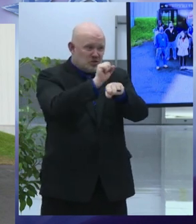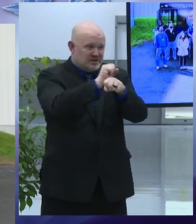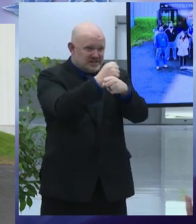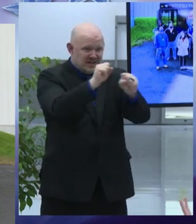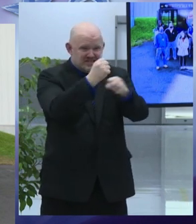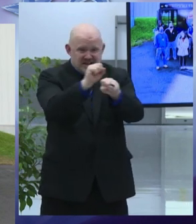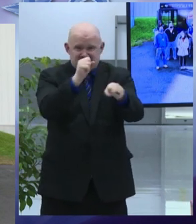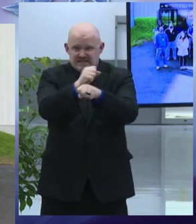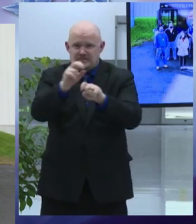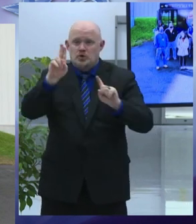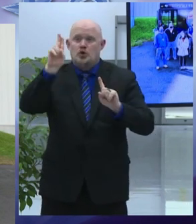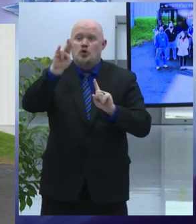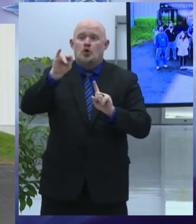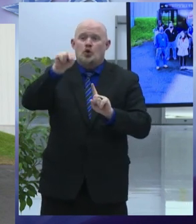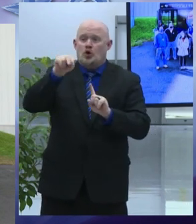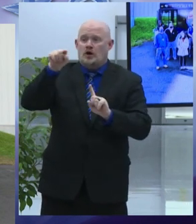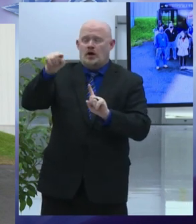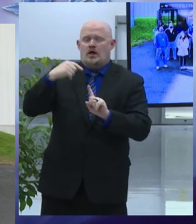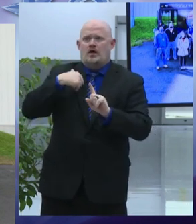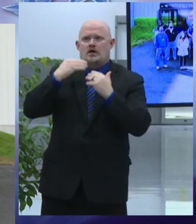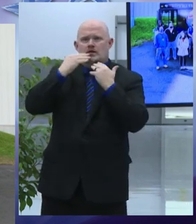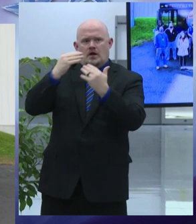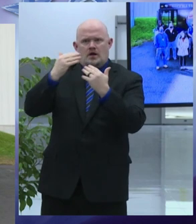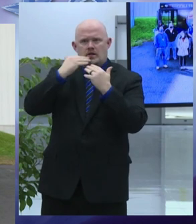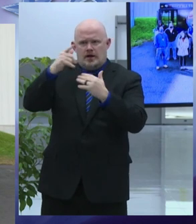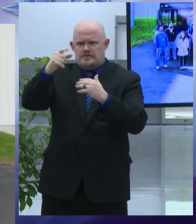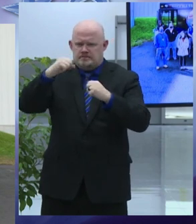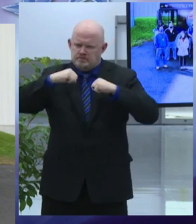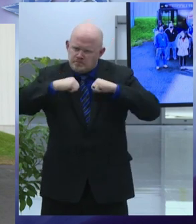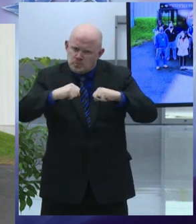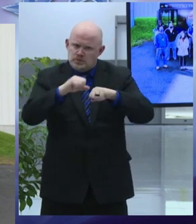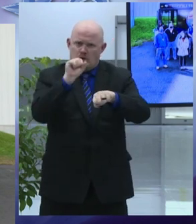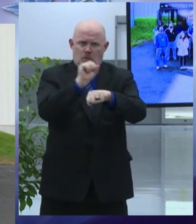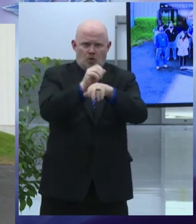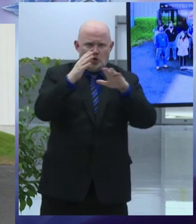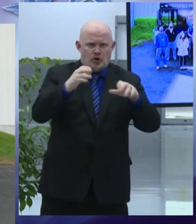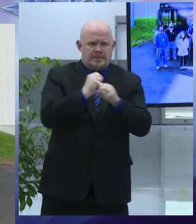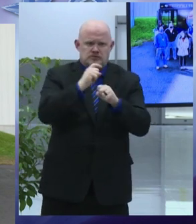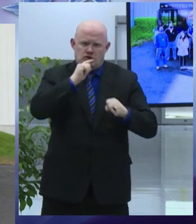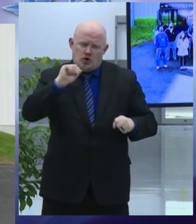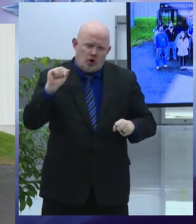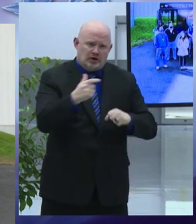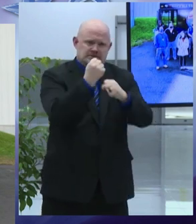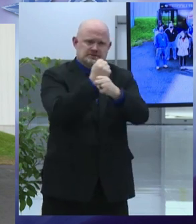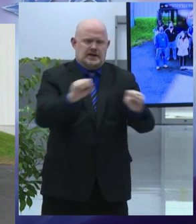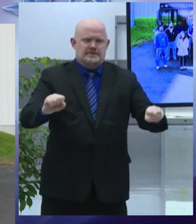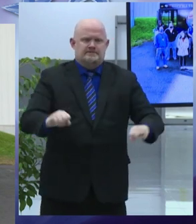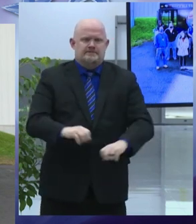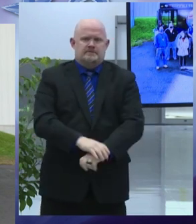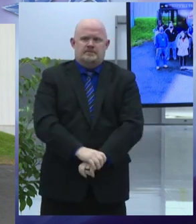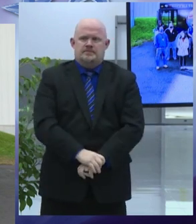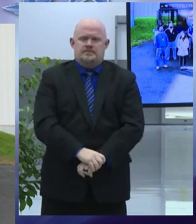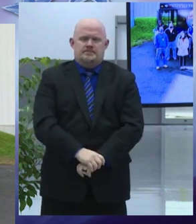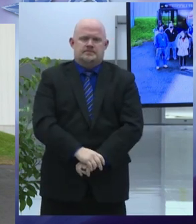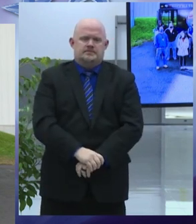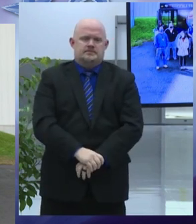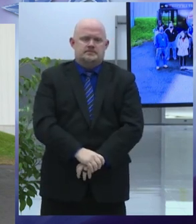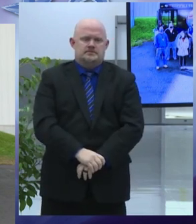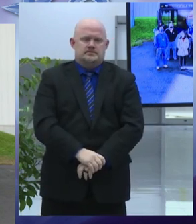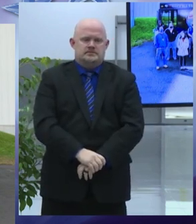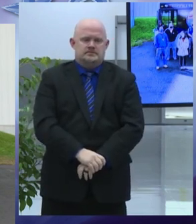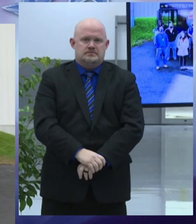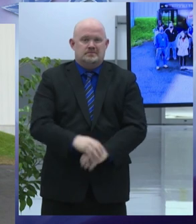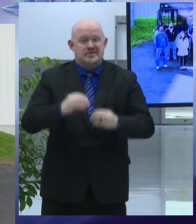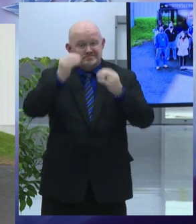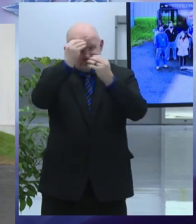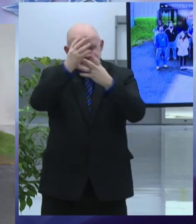serve are protected and served by the city the pandemic is clearly far